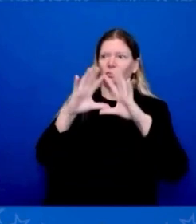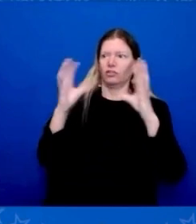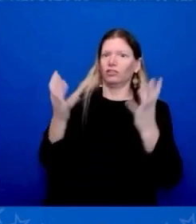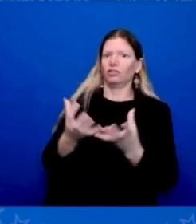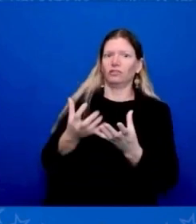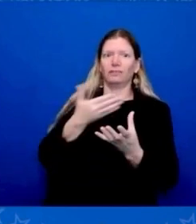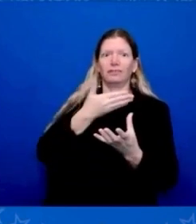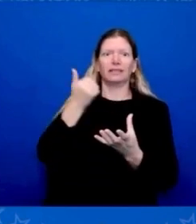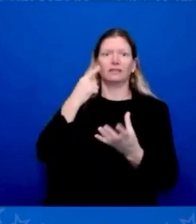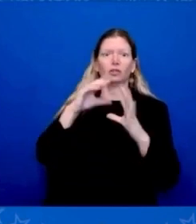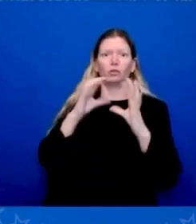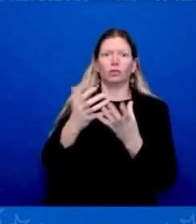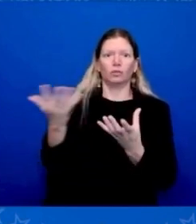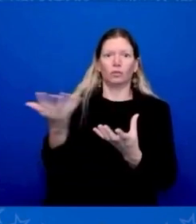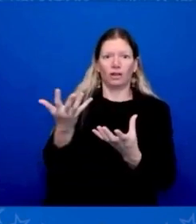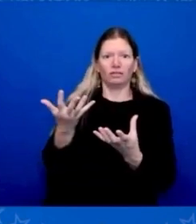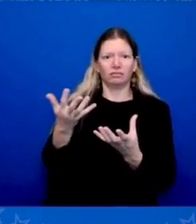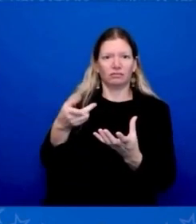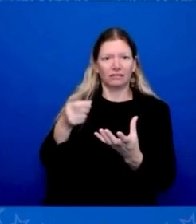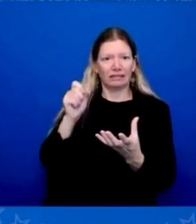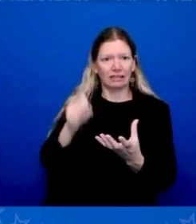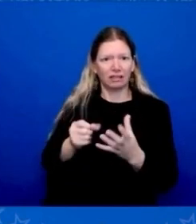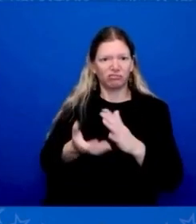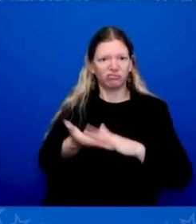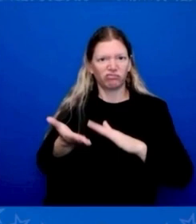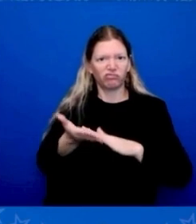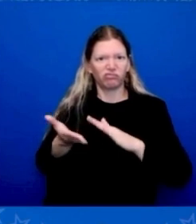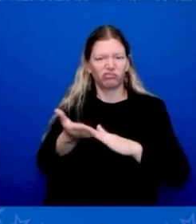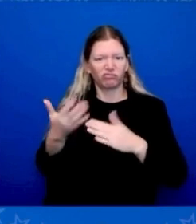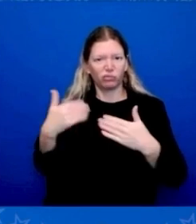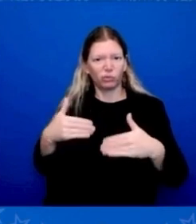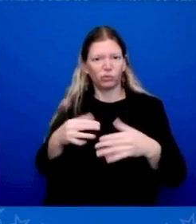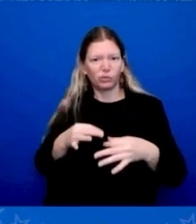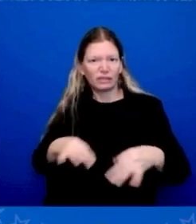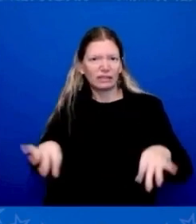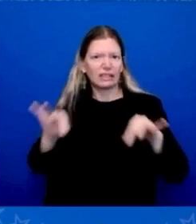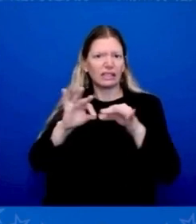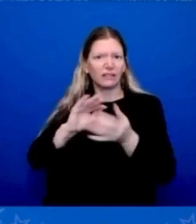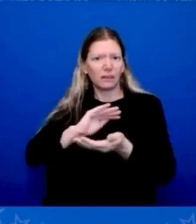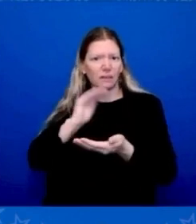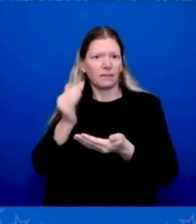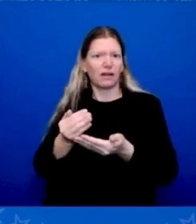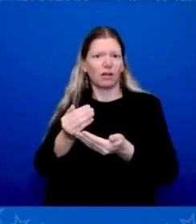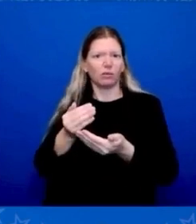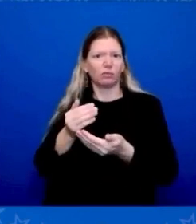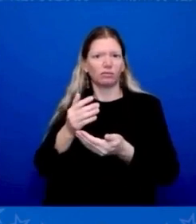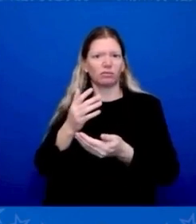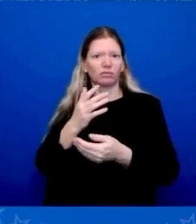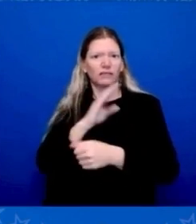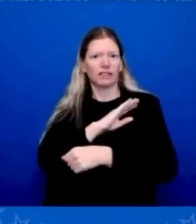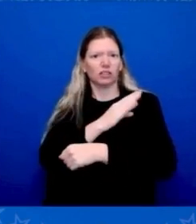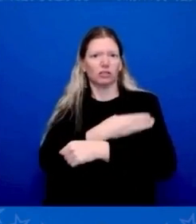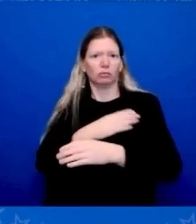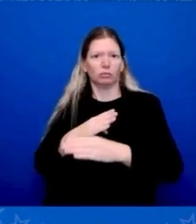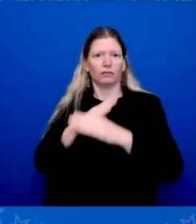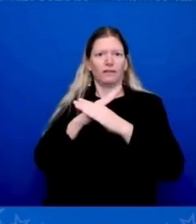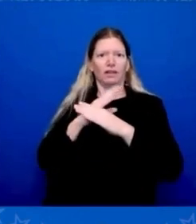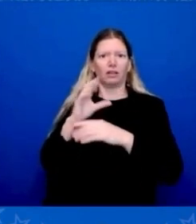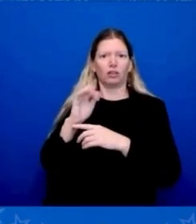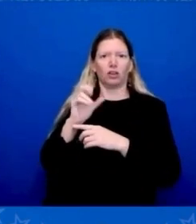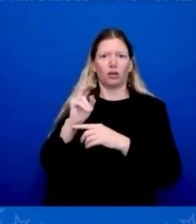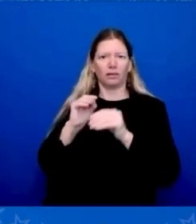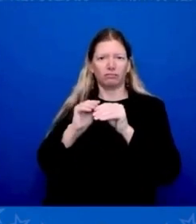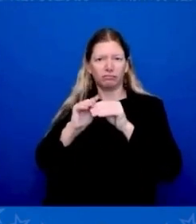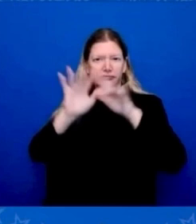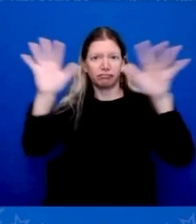capacity to absorb, to prevent carbon from being released in the air? I think it is. So